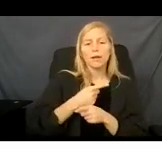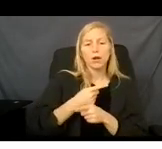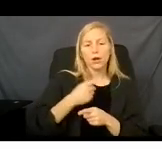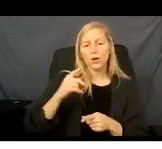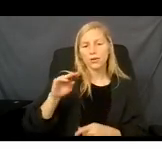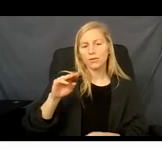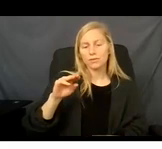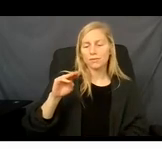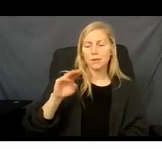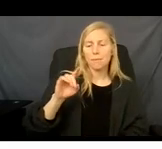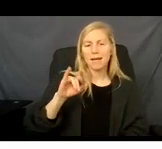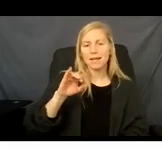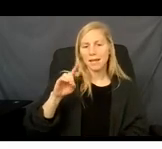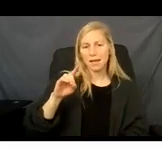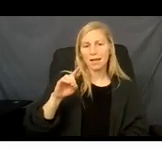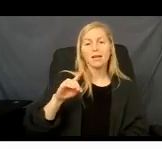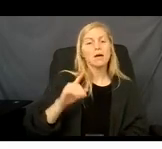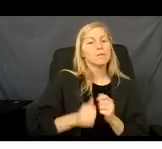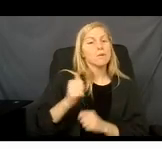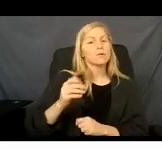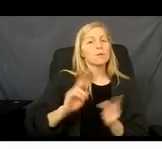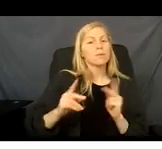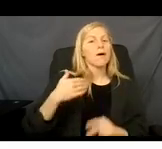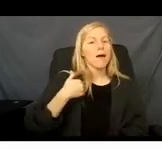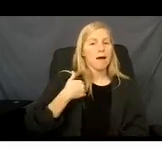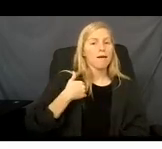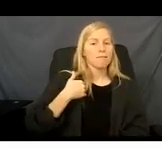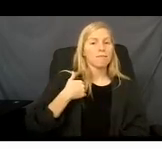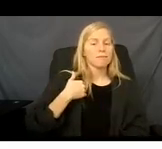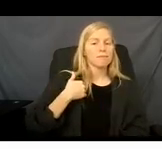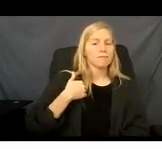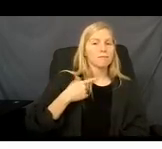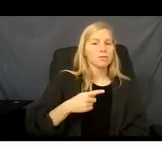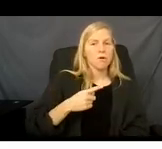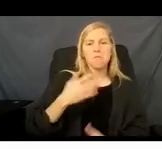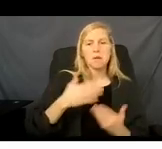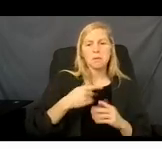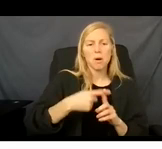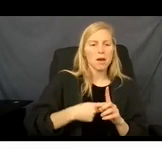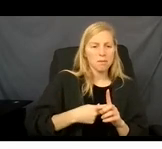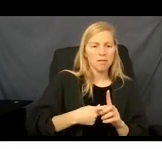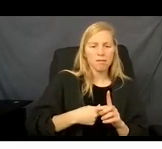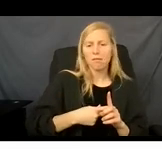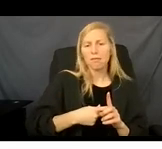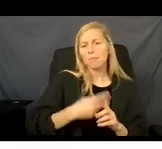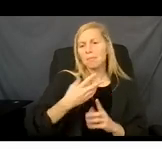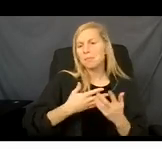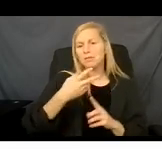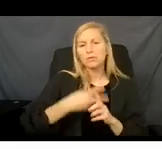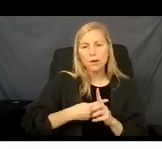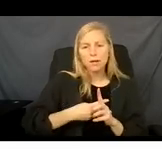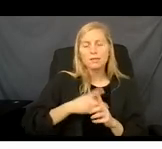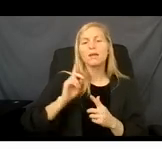their application if they are new and released to Medicaid. Some might have it for one month. Some have it for two months,